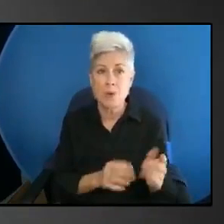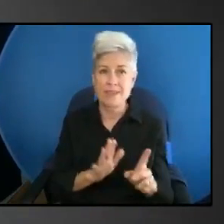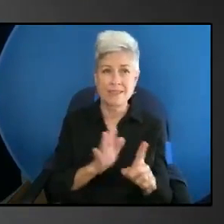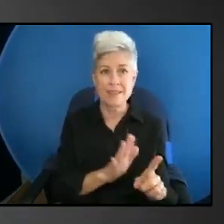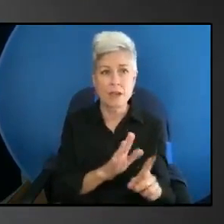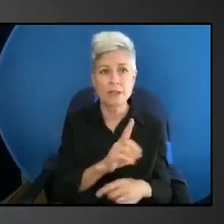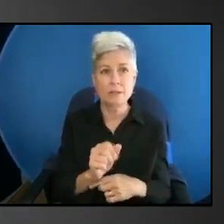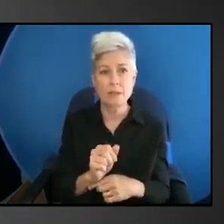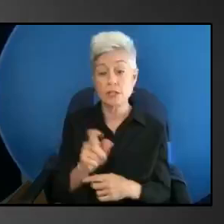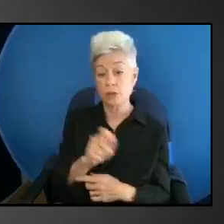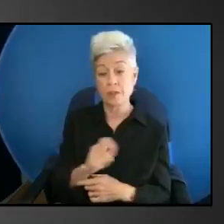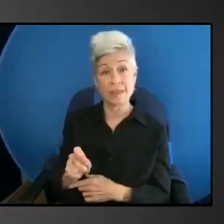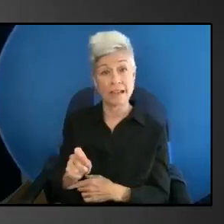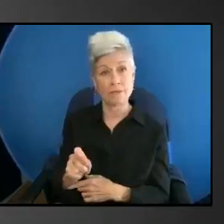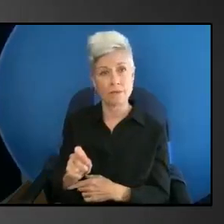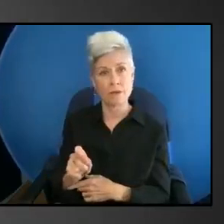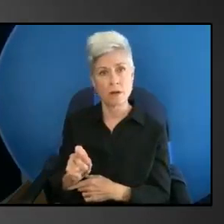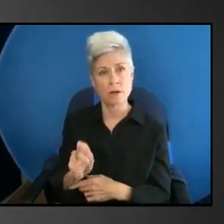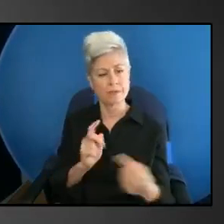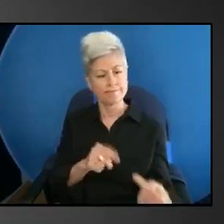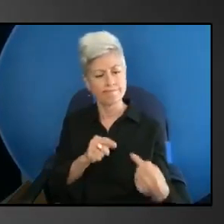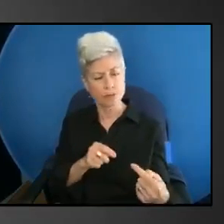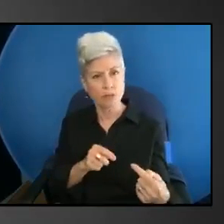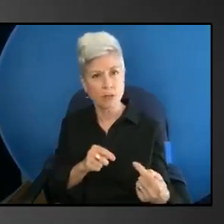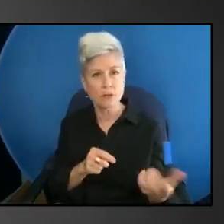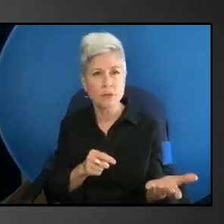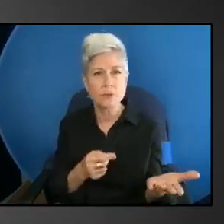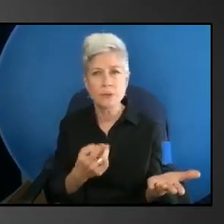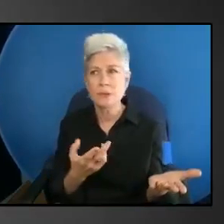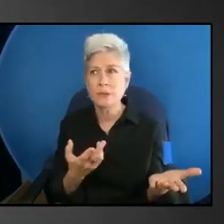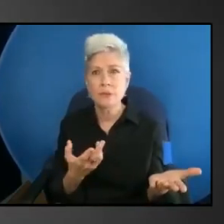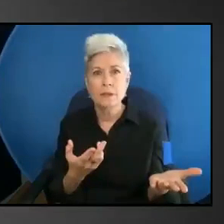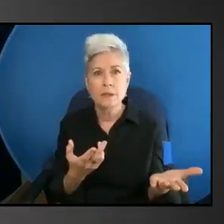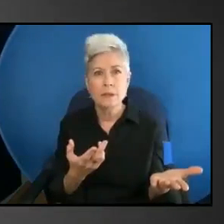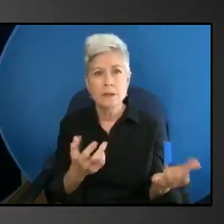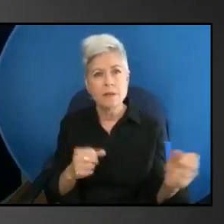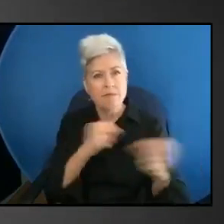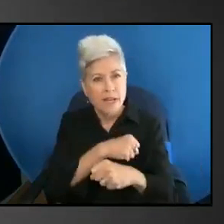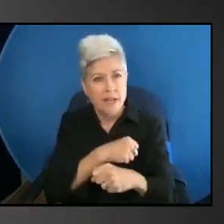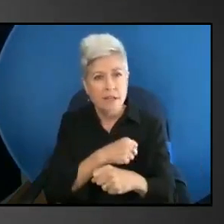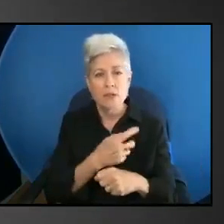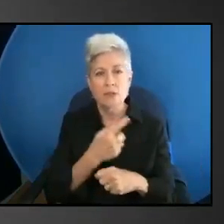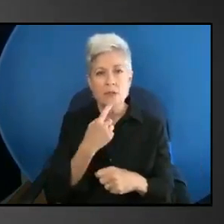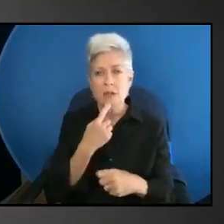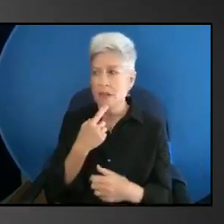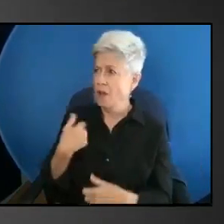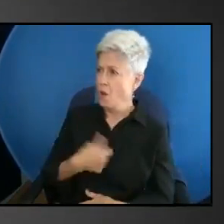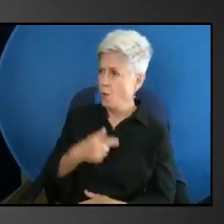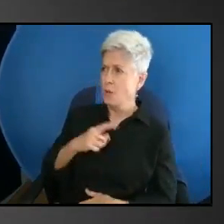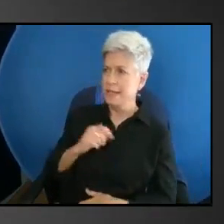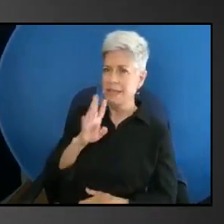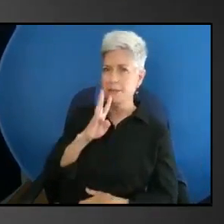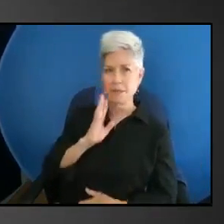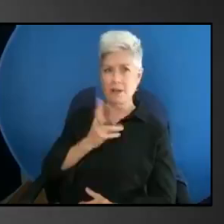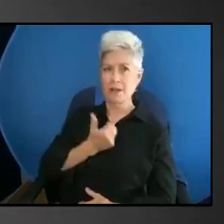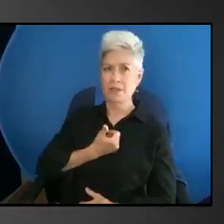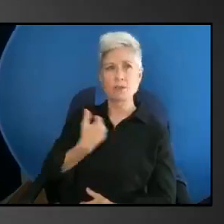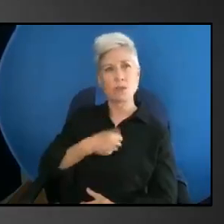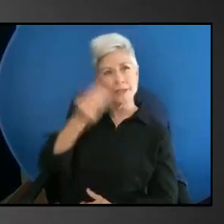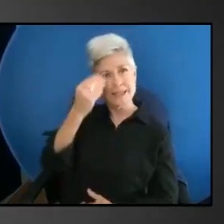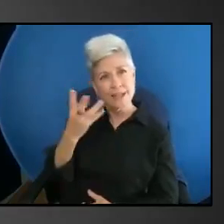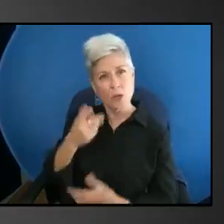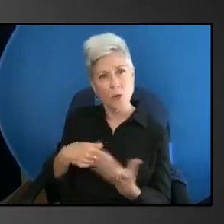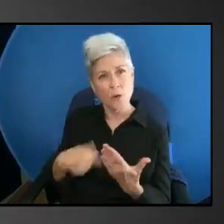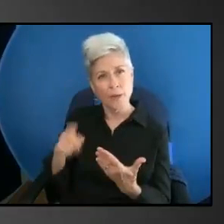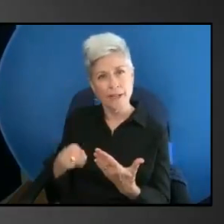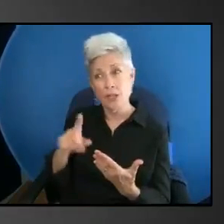it's been a battle in many ways to say, you know, we can speak for ourselves, we can tell you what we need, you